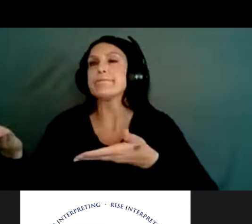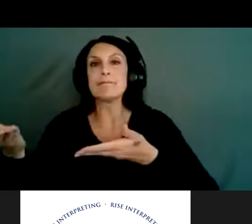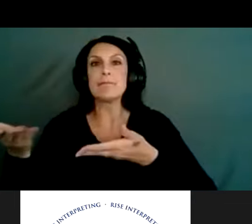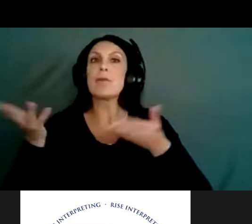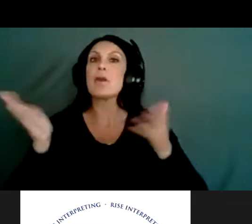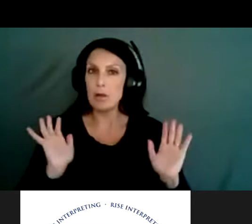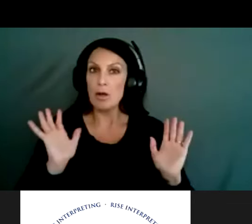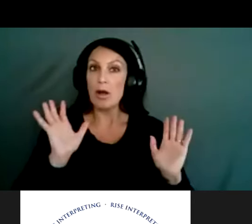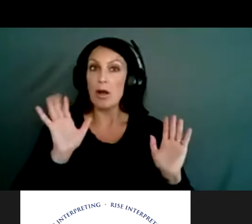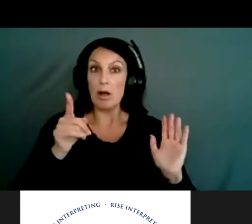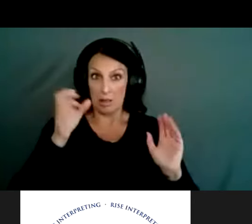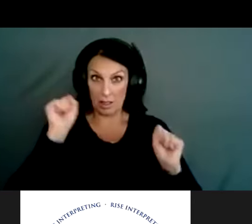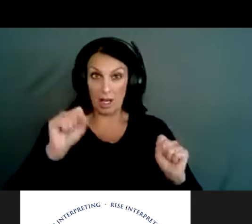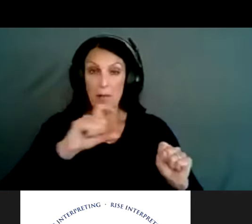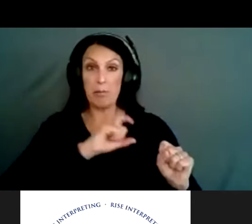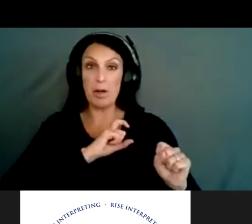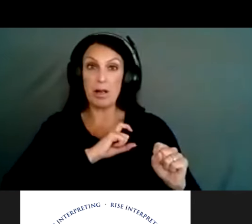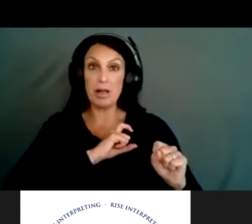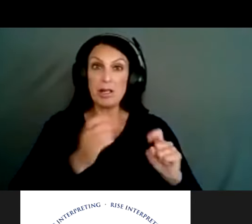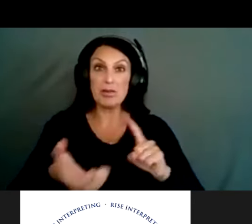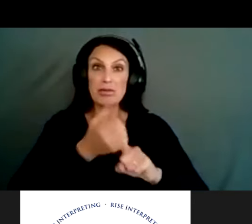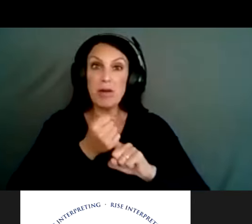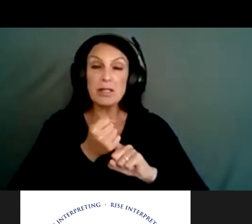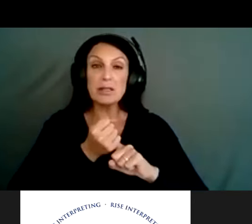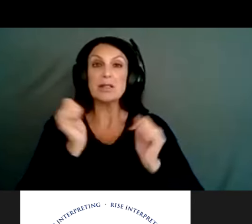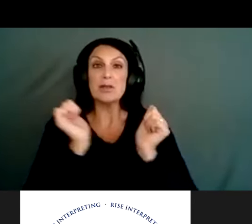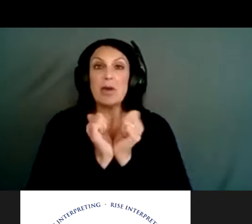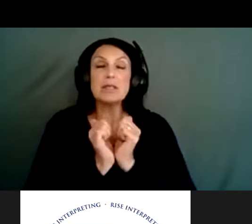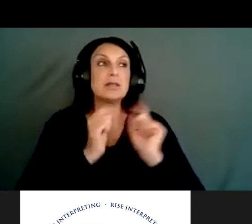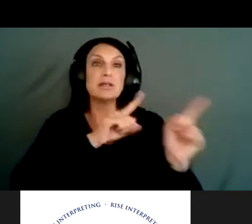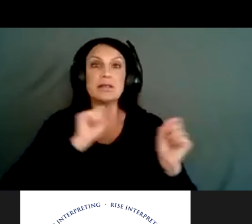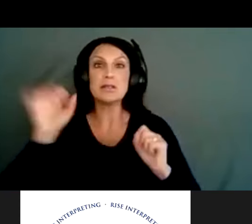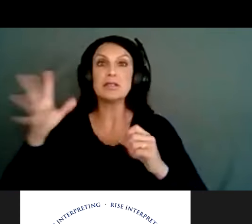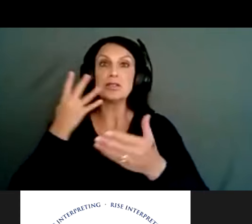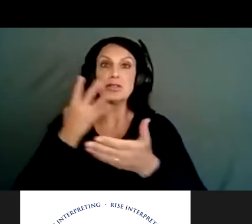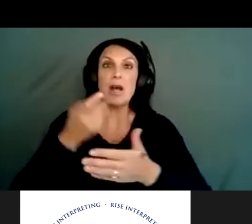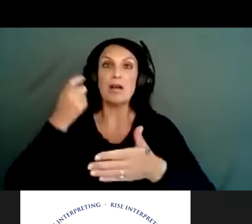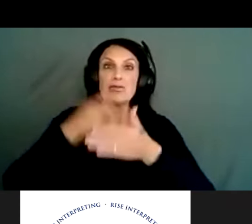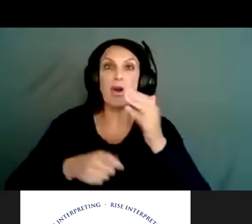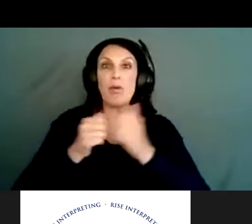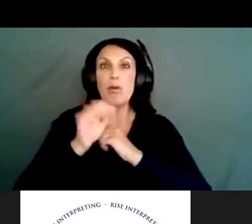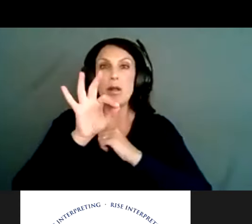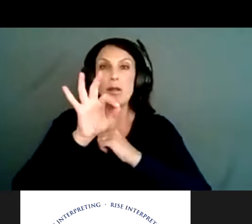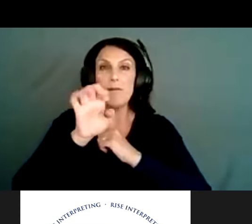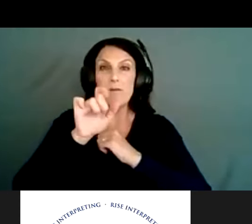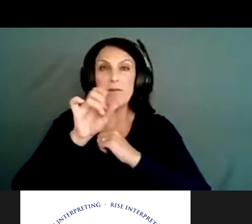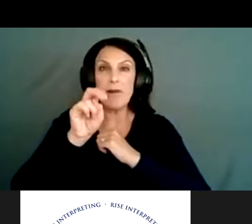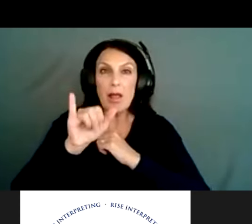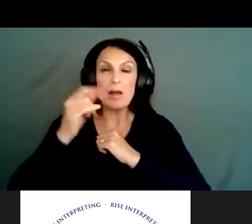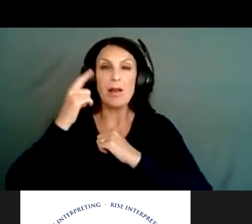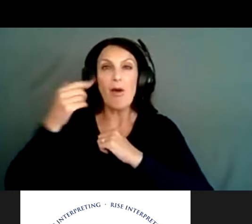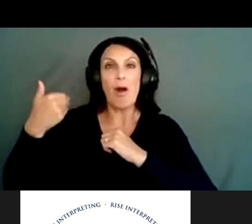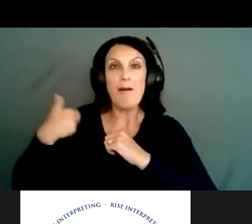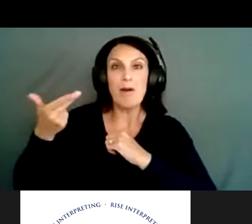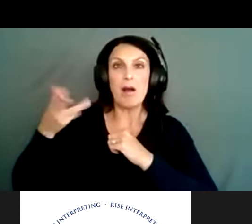is not prohibited from owning a firearm as long as they are 18 years old and also as long